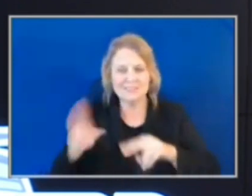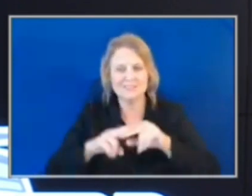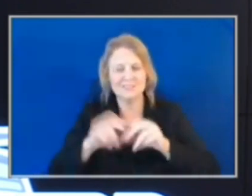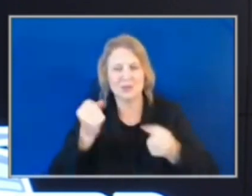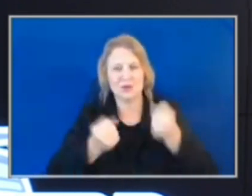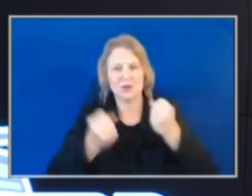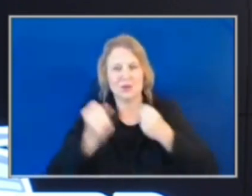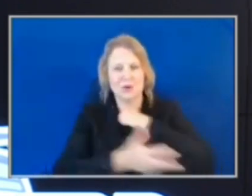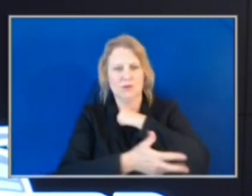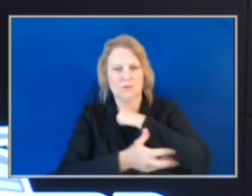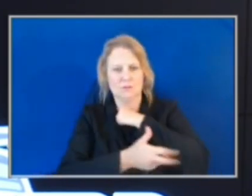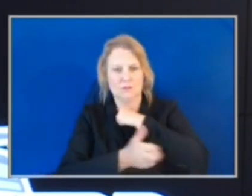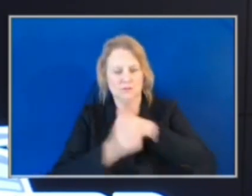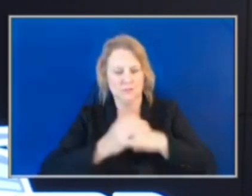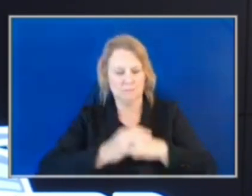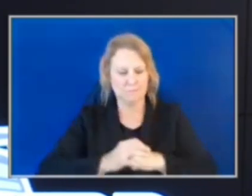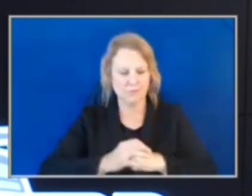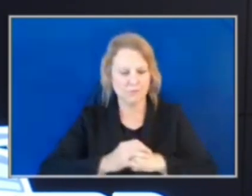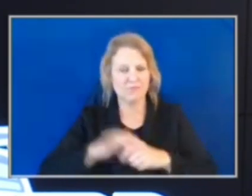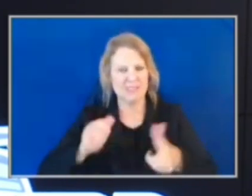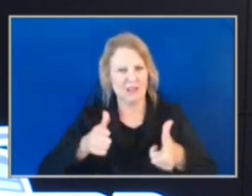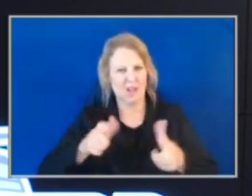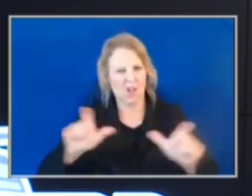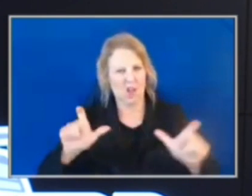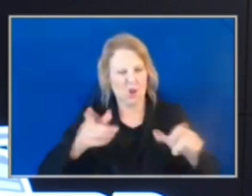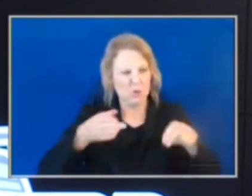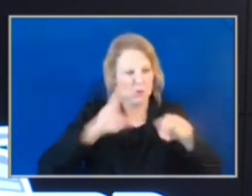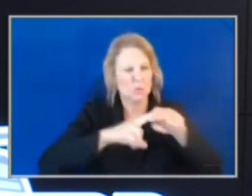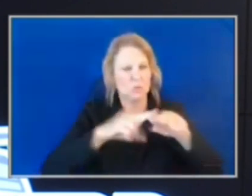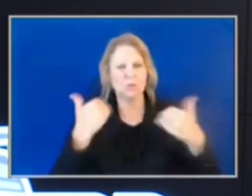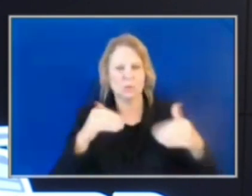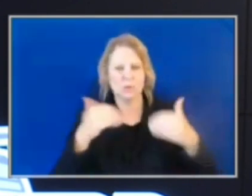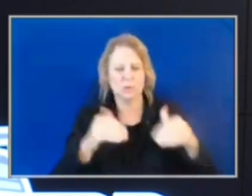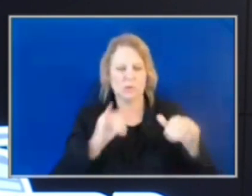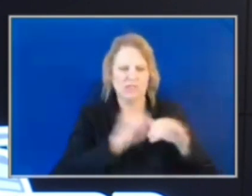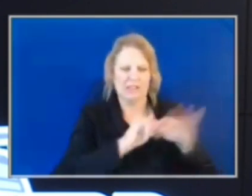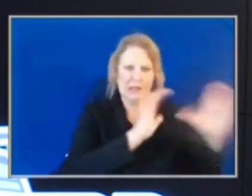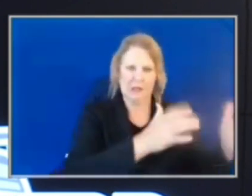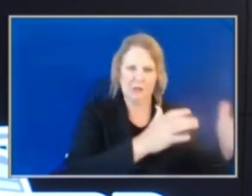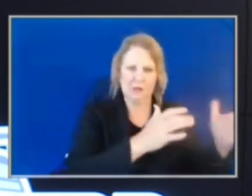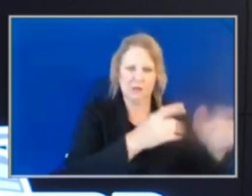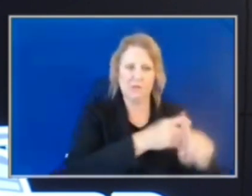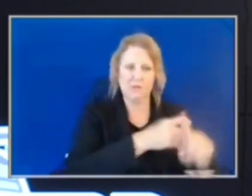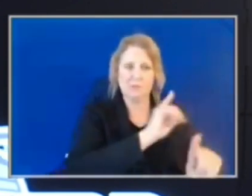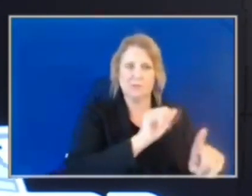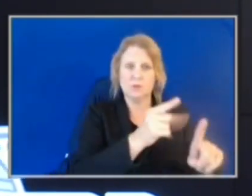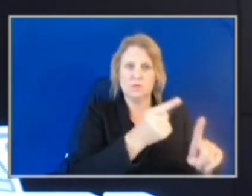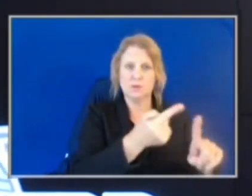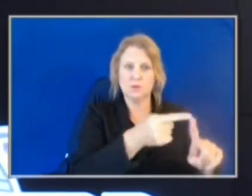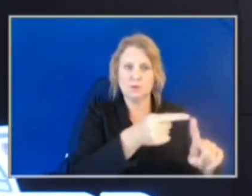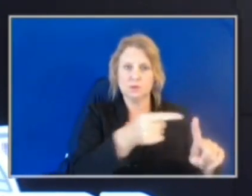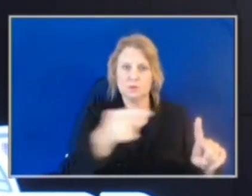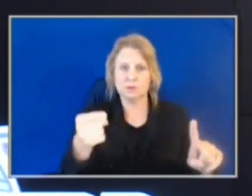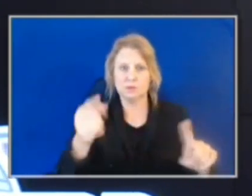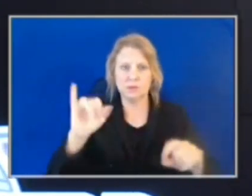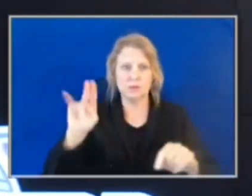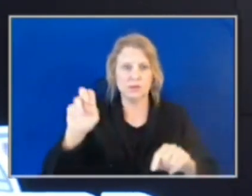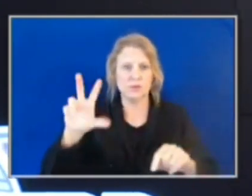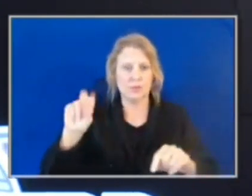This is the largest increase in this category that we have ever seen. From January 1st through June 30th, 3